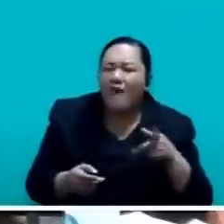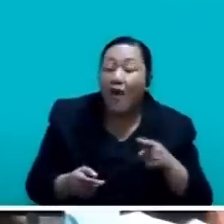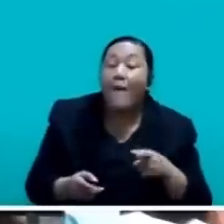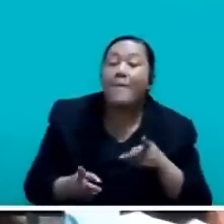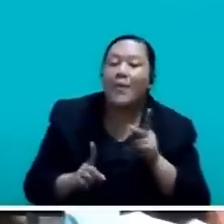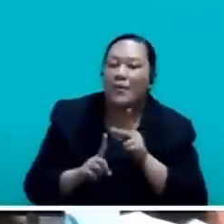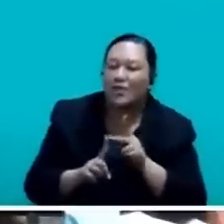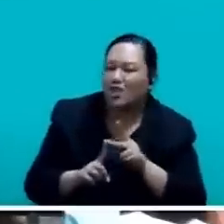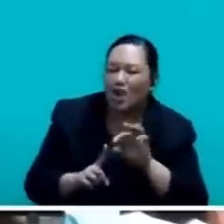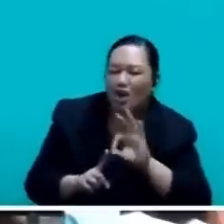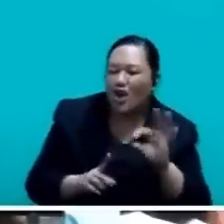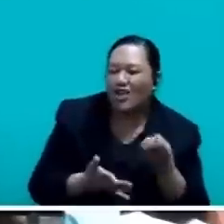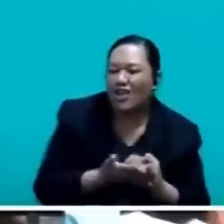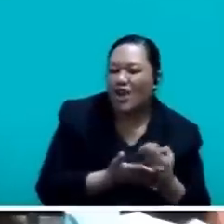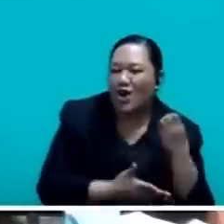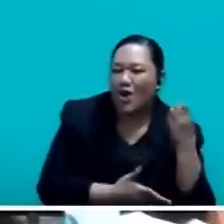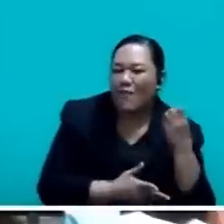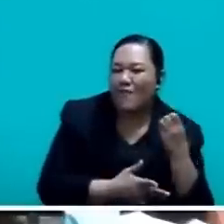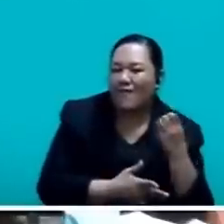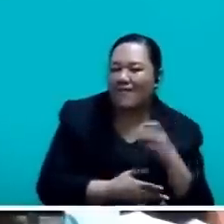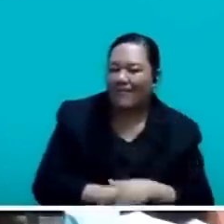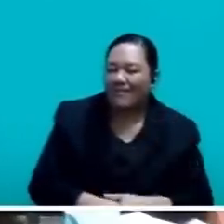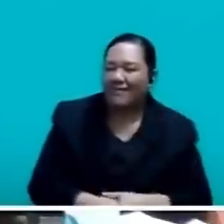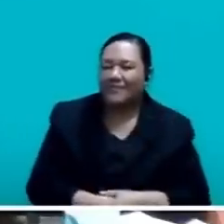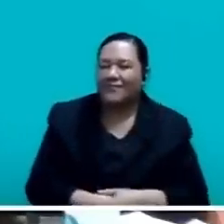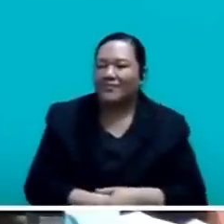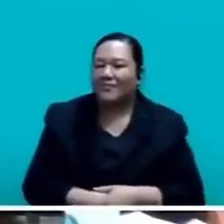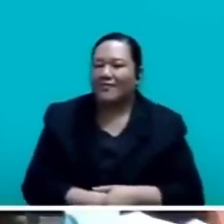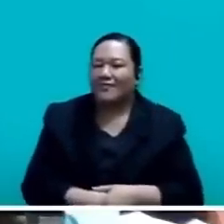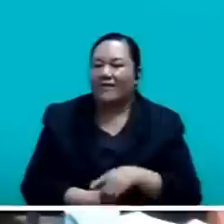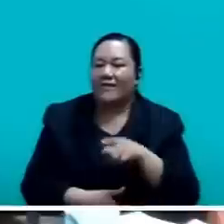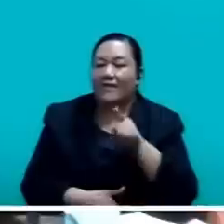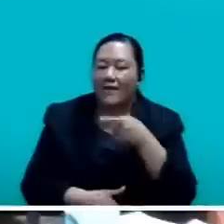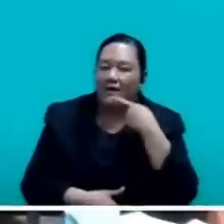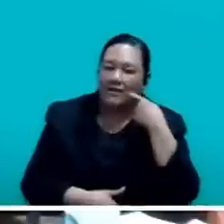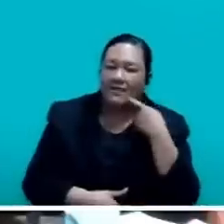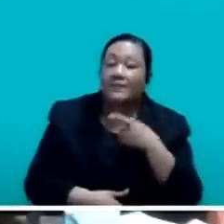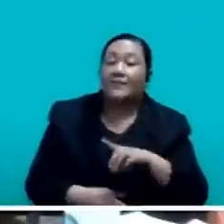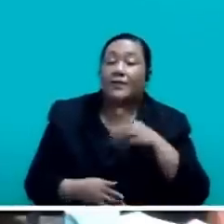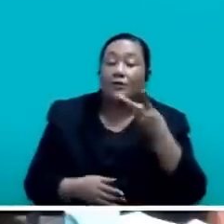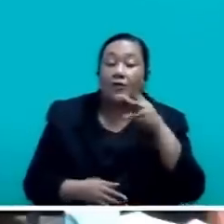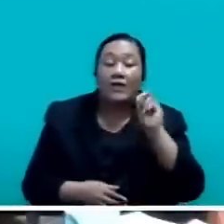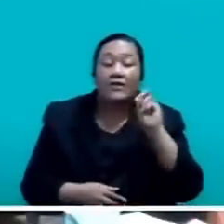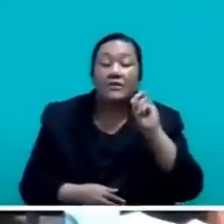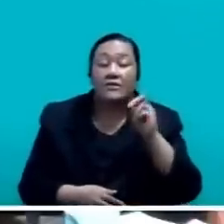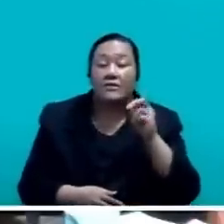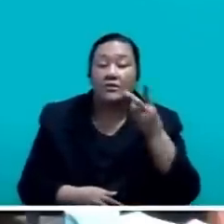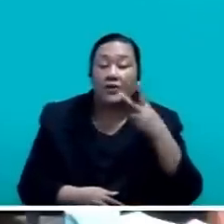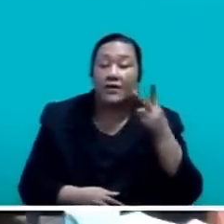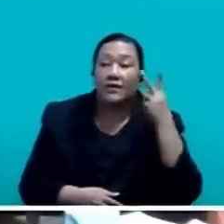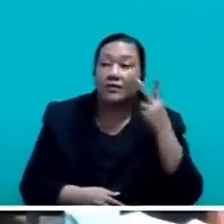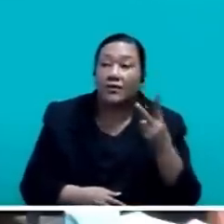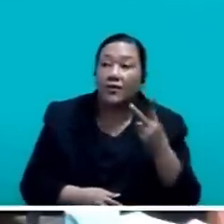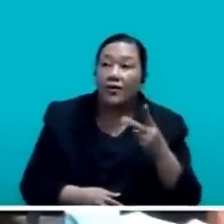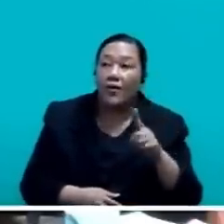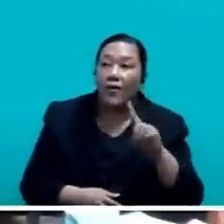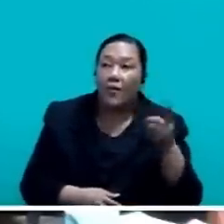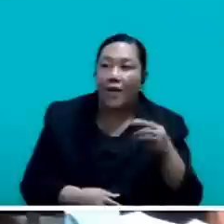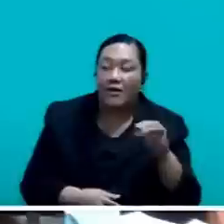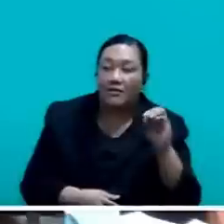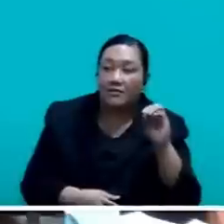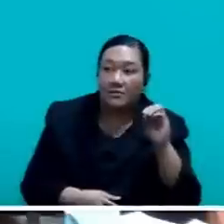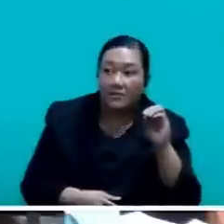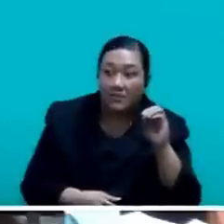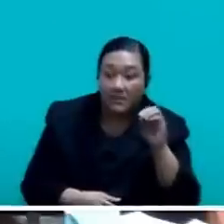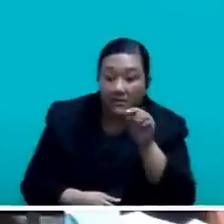In 2022, the Fiji First Government placed a three-tier that zero-rated on 21 items,